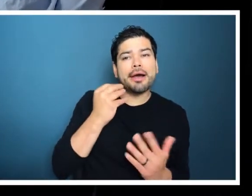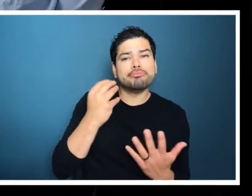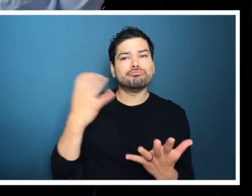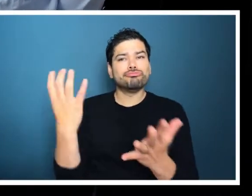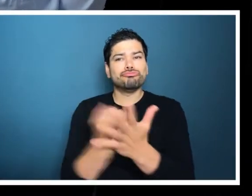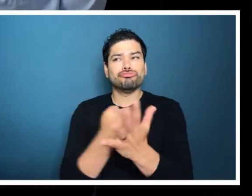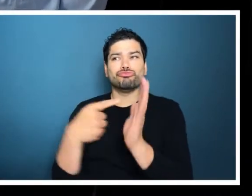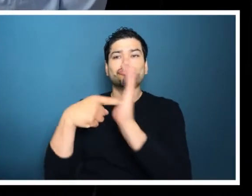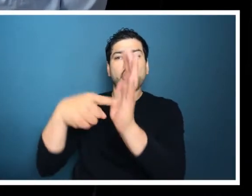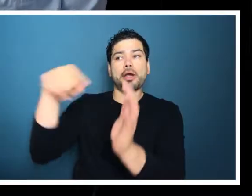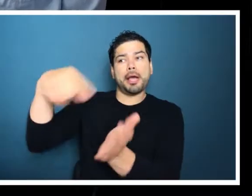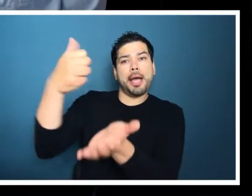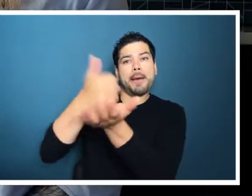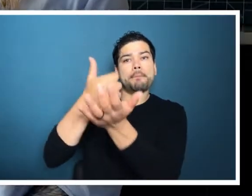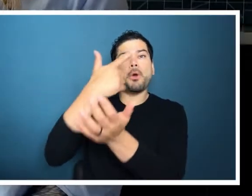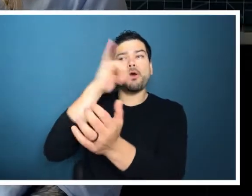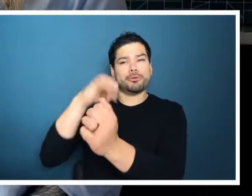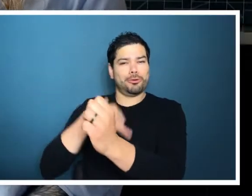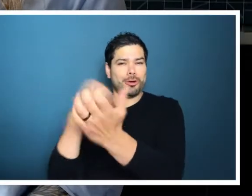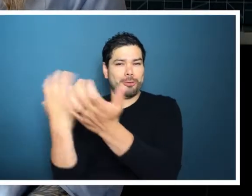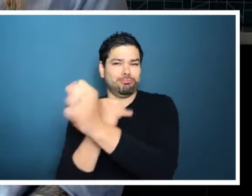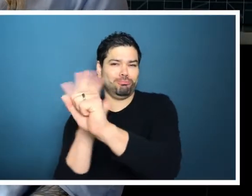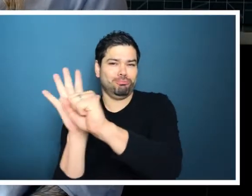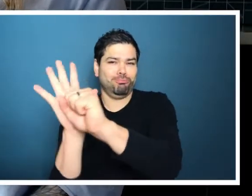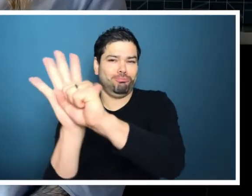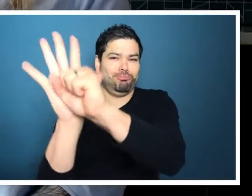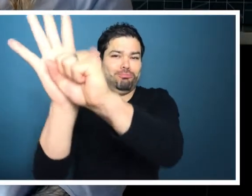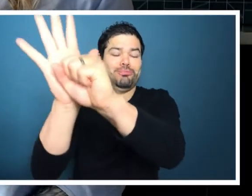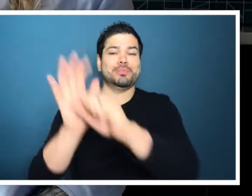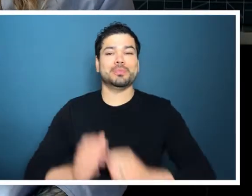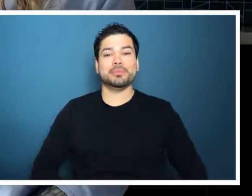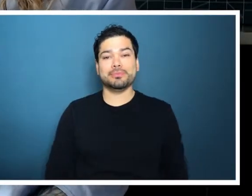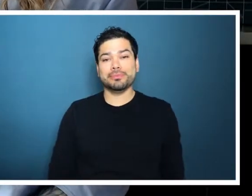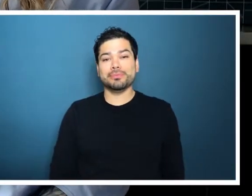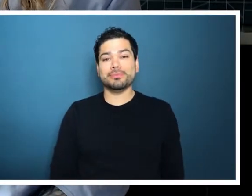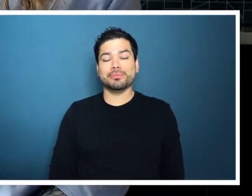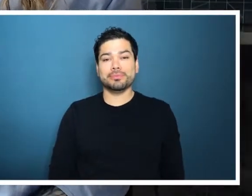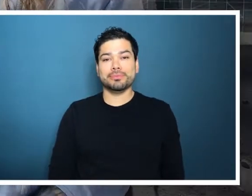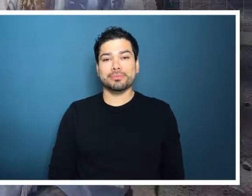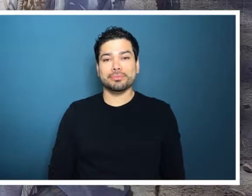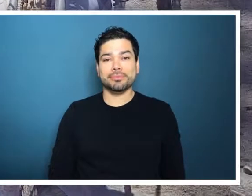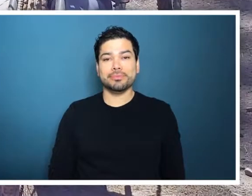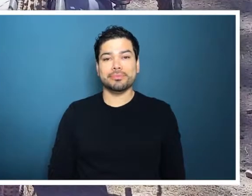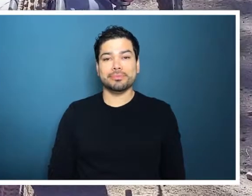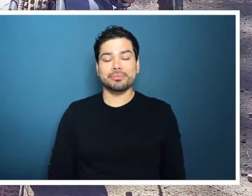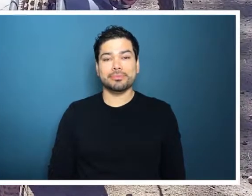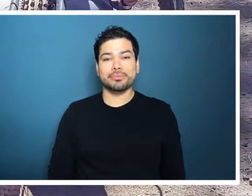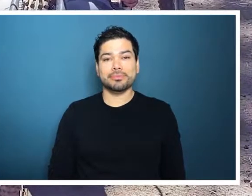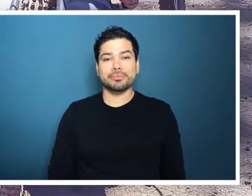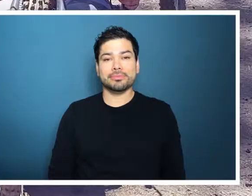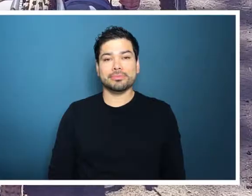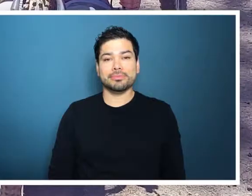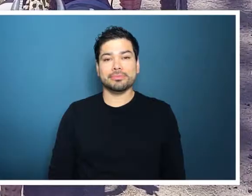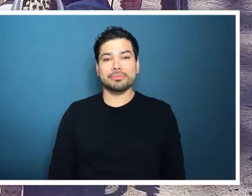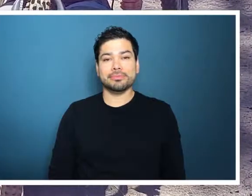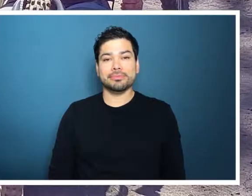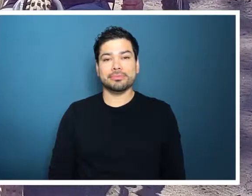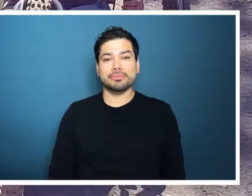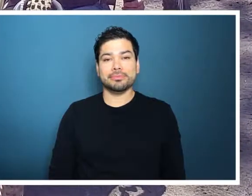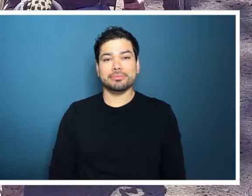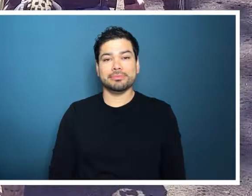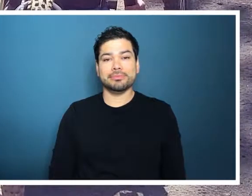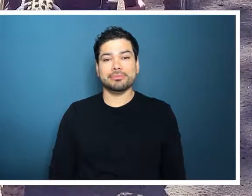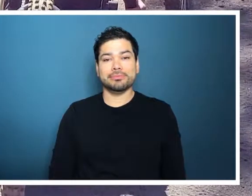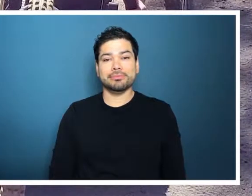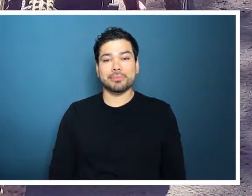experiences. And we get to dictate what that help looks like. Photo of Cecilia and friends smiling from their hand cycles.